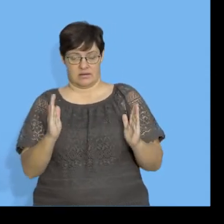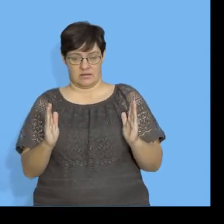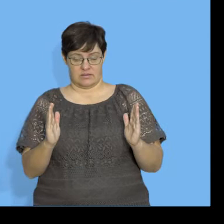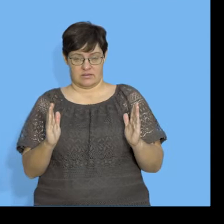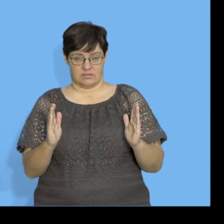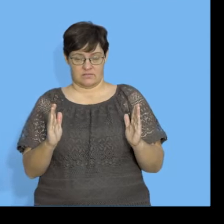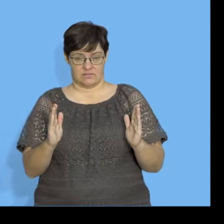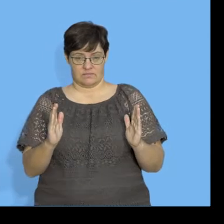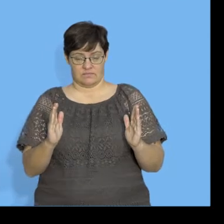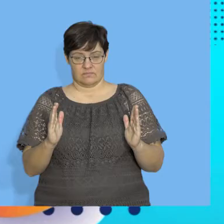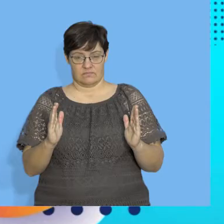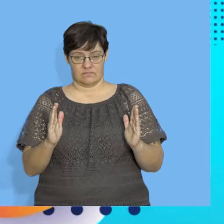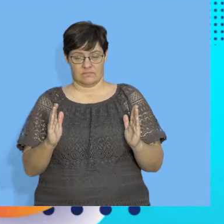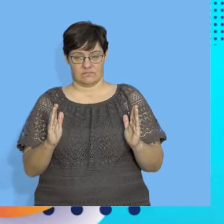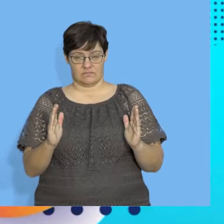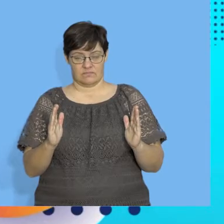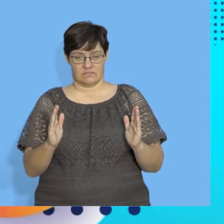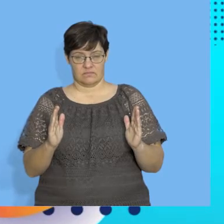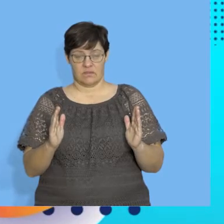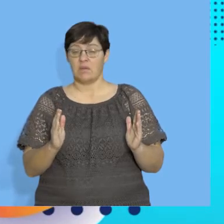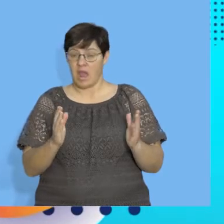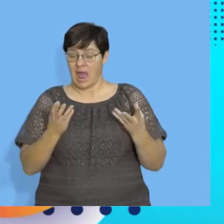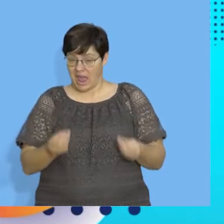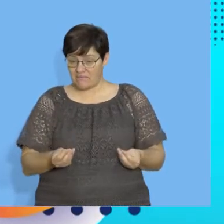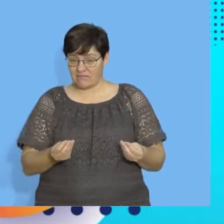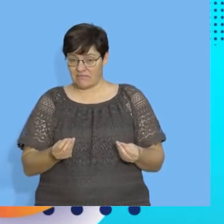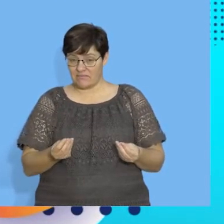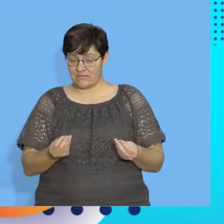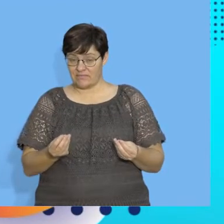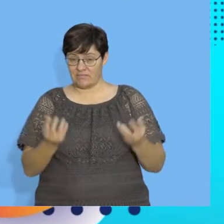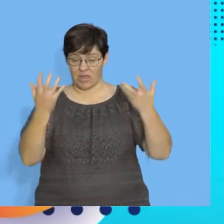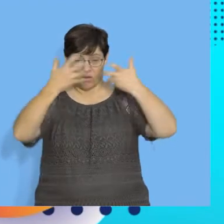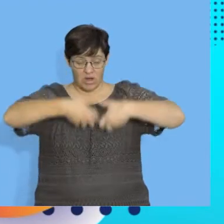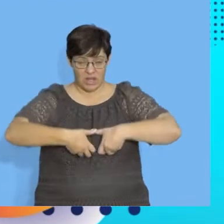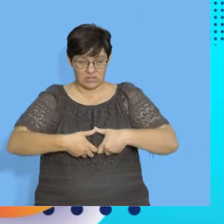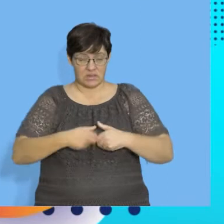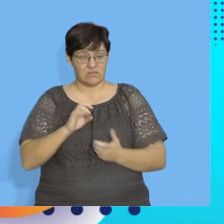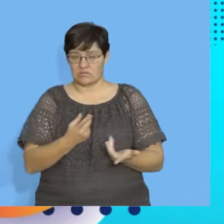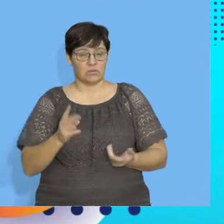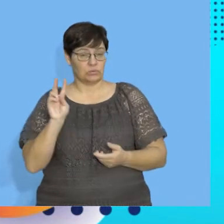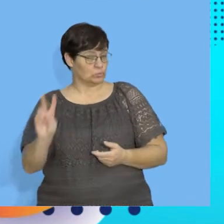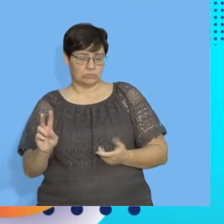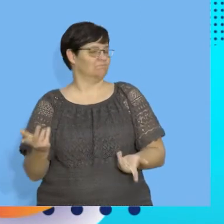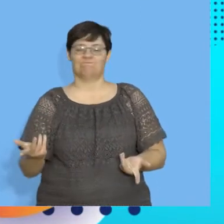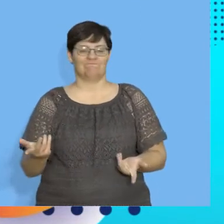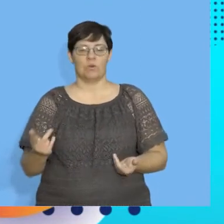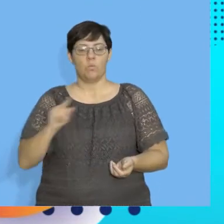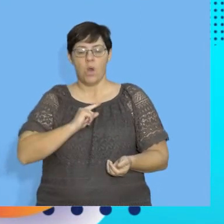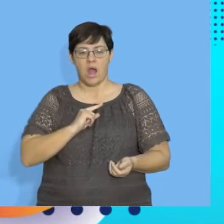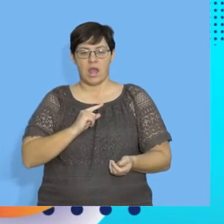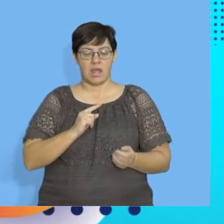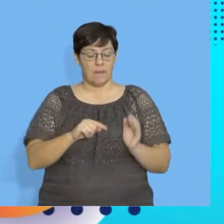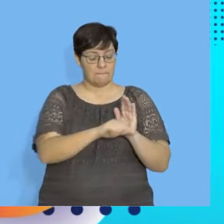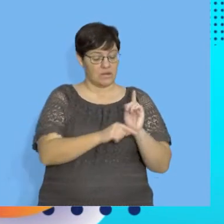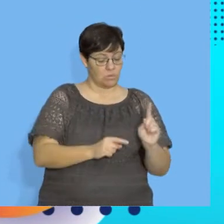the correlation coefficient, can I come with a correlation coefficient of 2? No. Because 2 is not